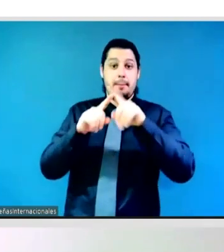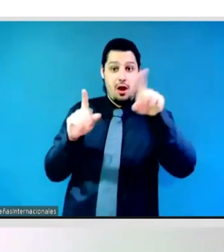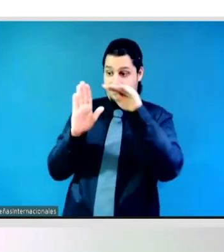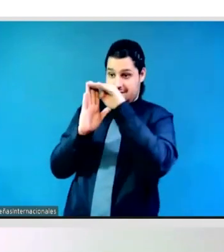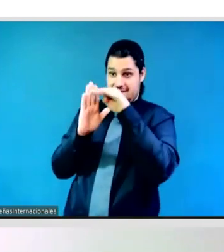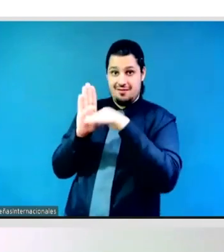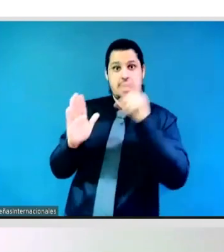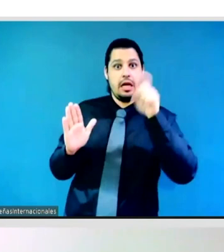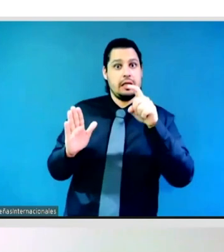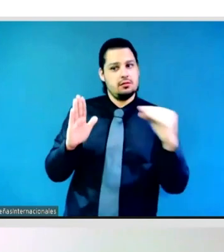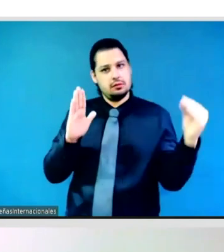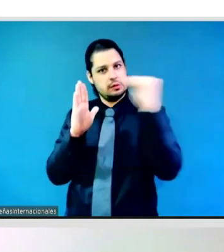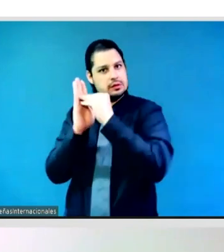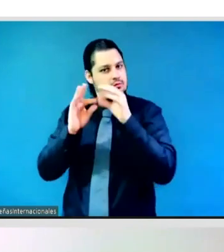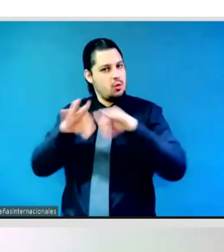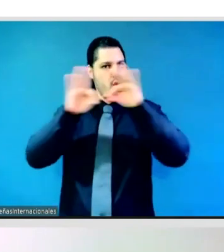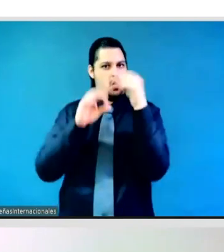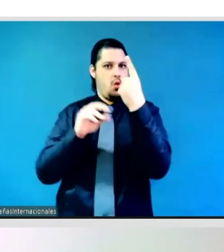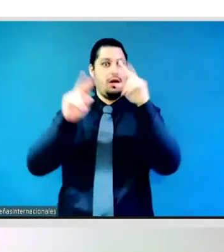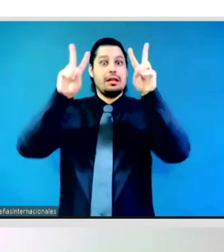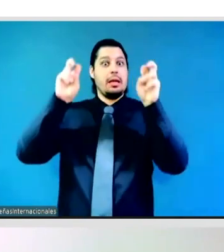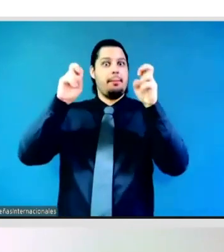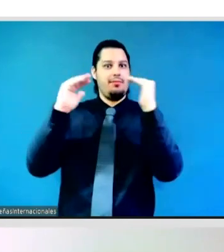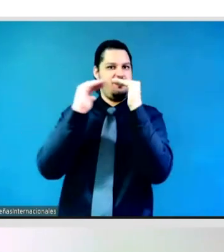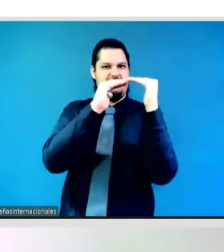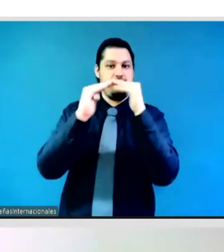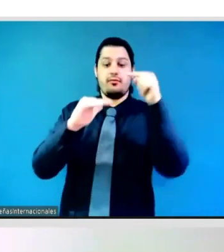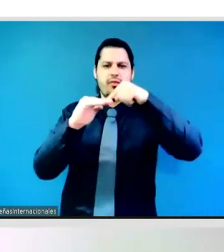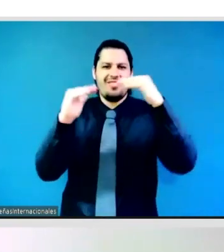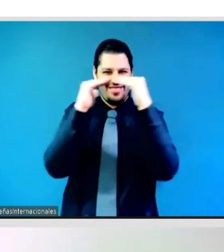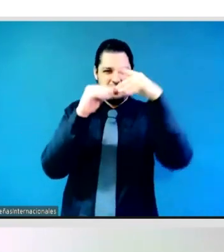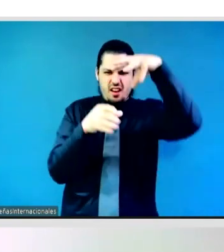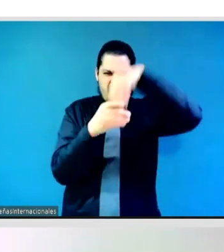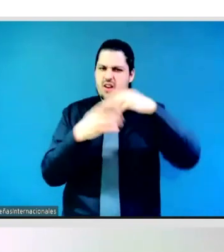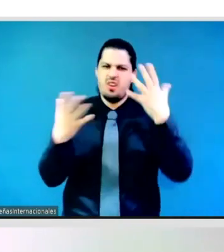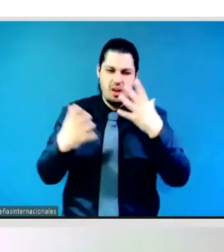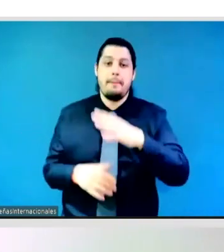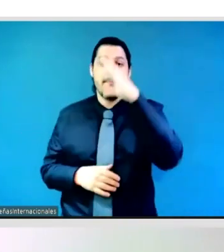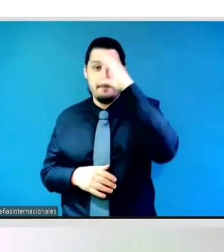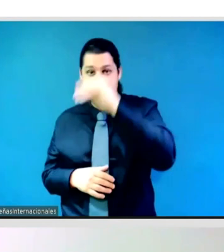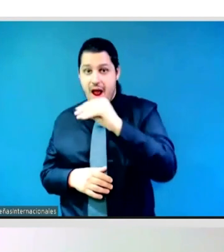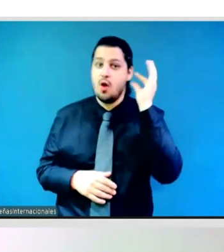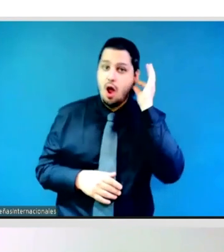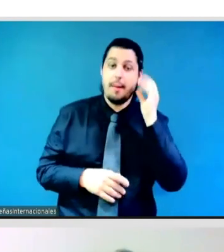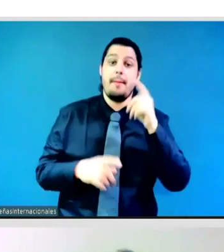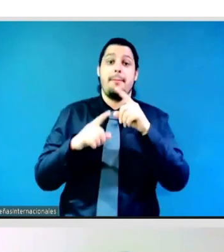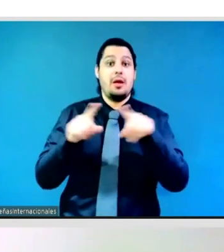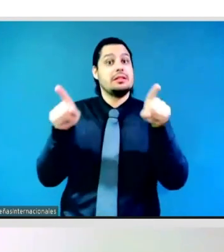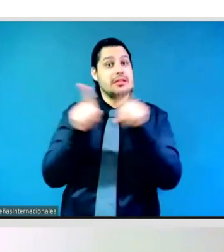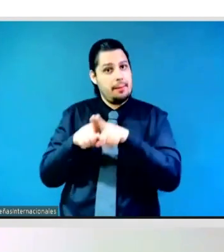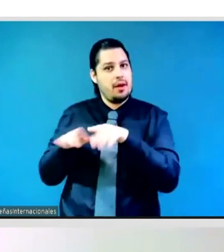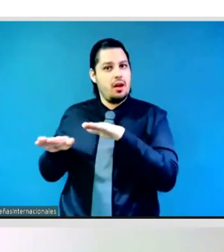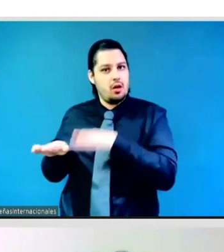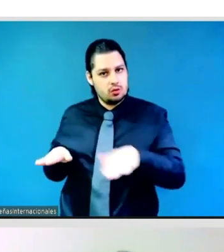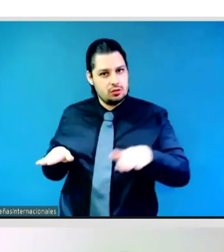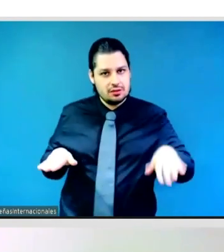sit, speak about not just policies and laws changing, but in terms of participation, that is active participation or